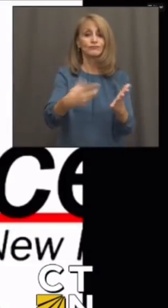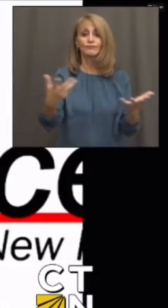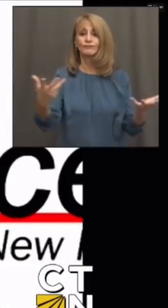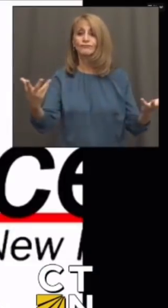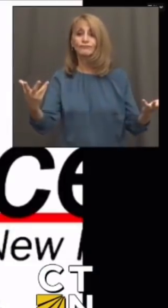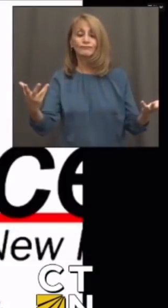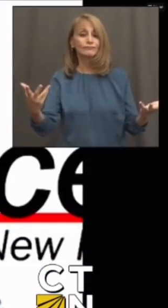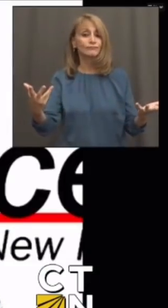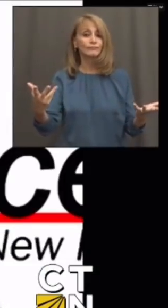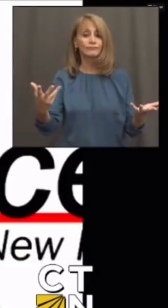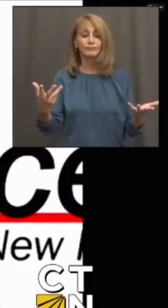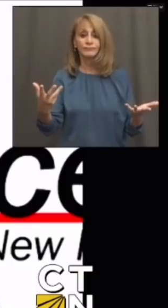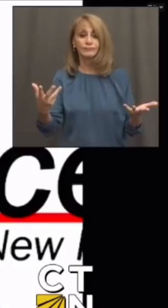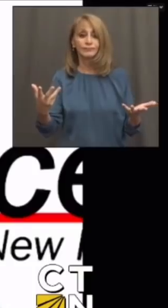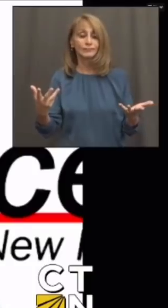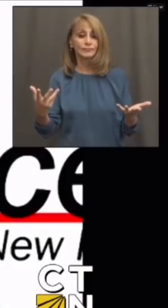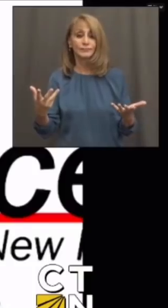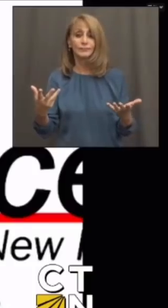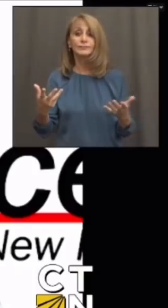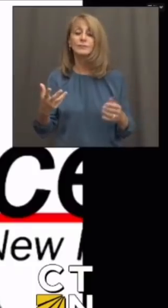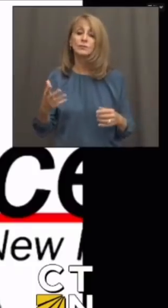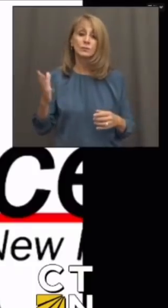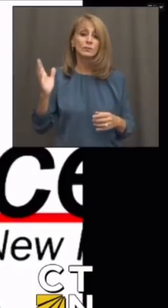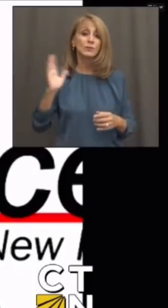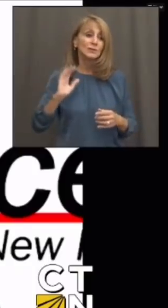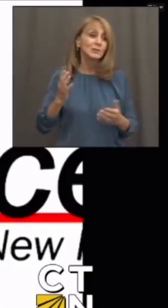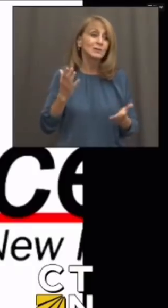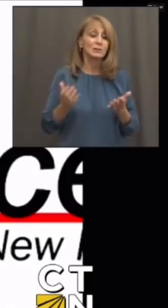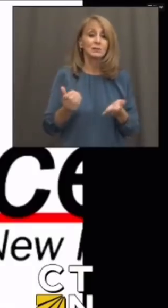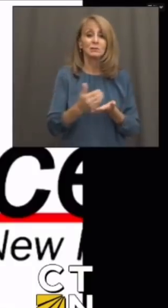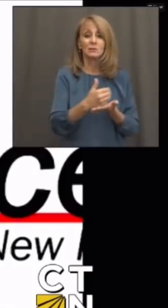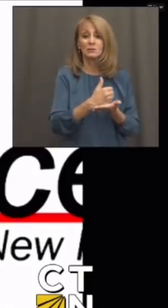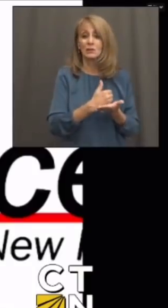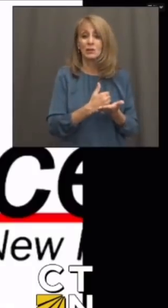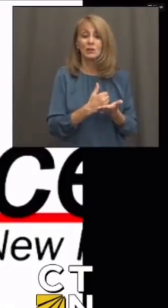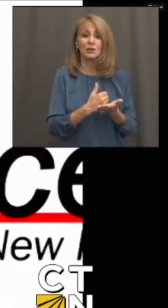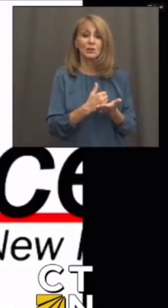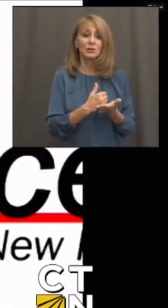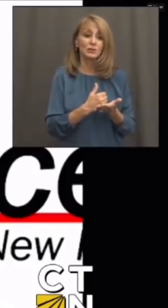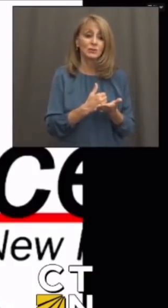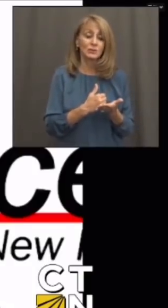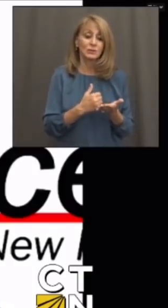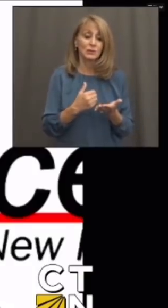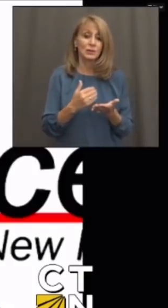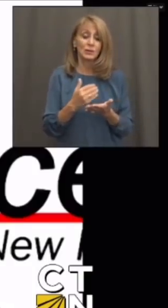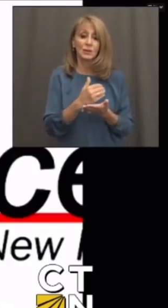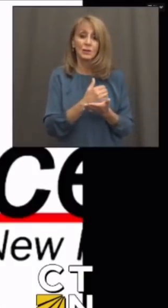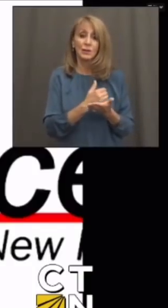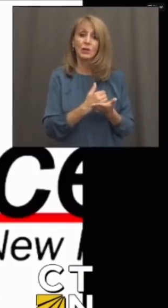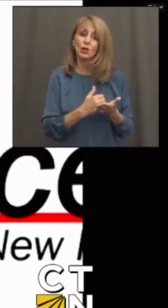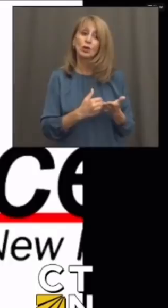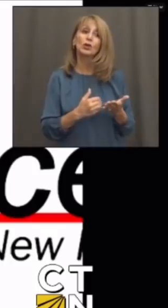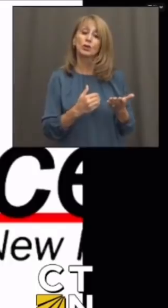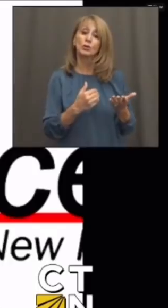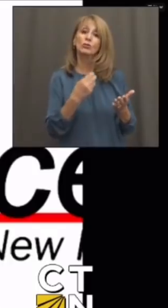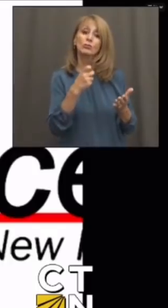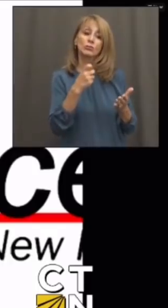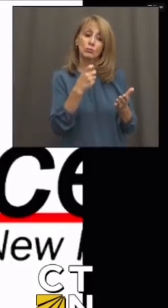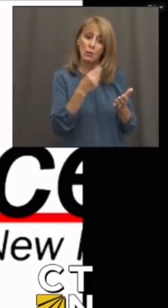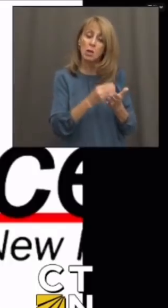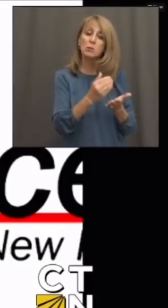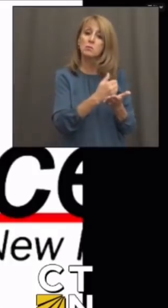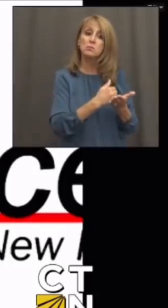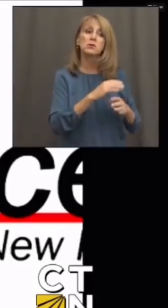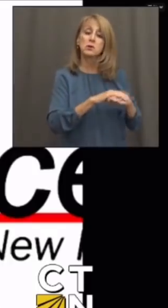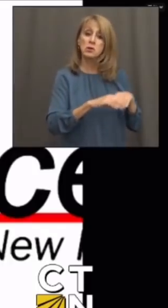normally make a really comfortable living yearly, and